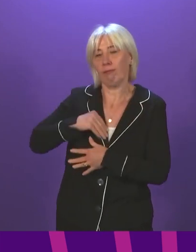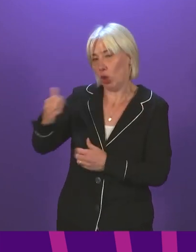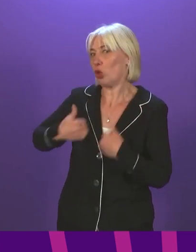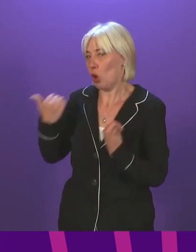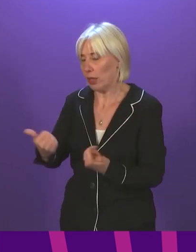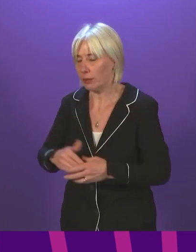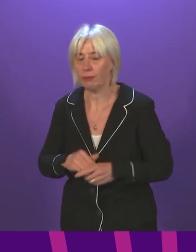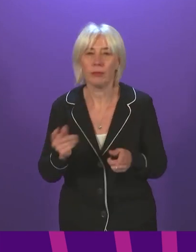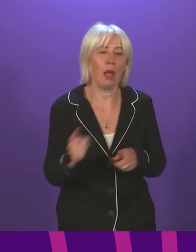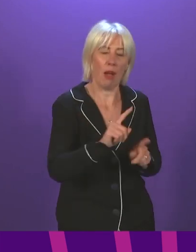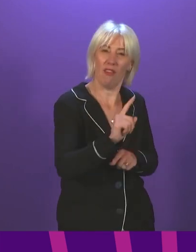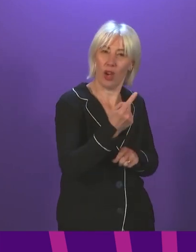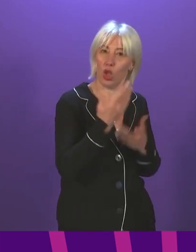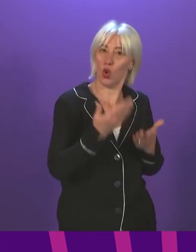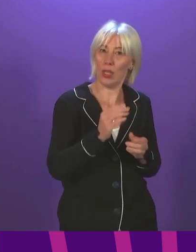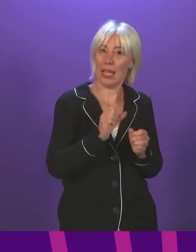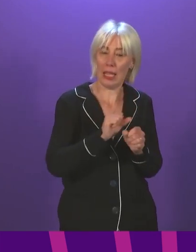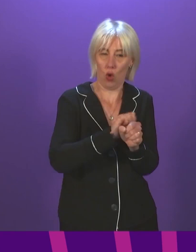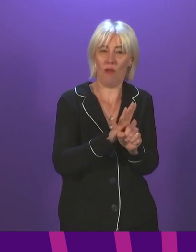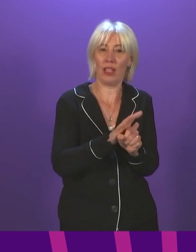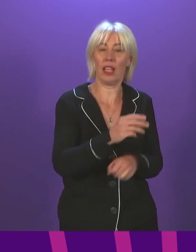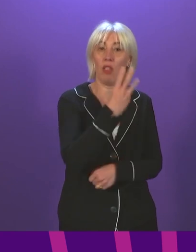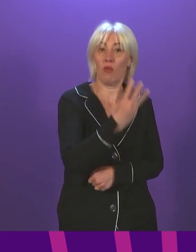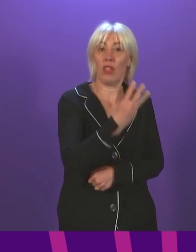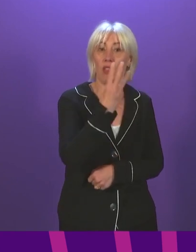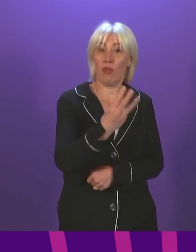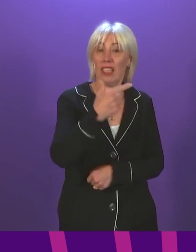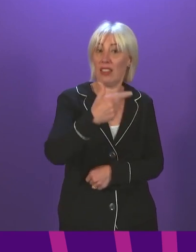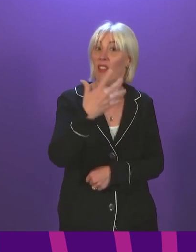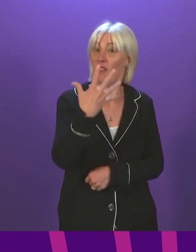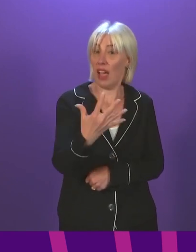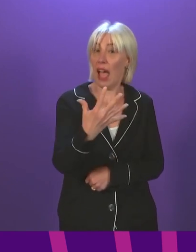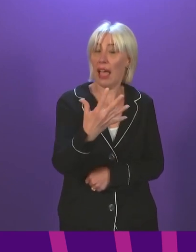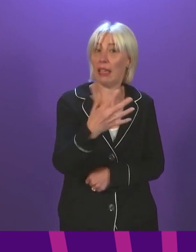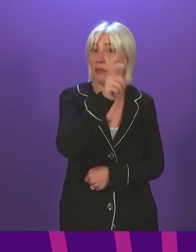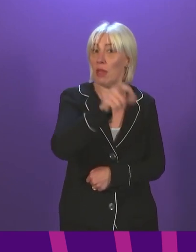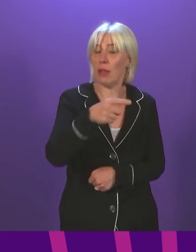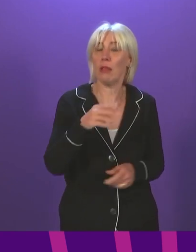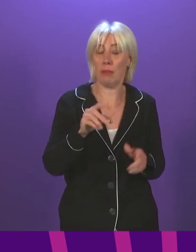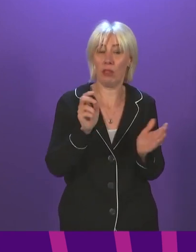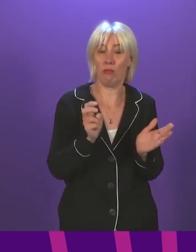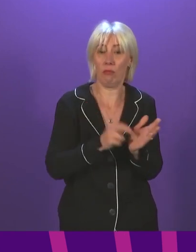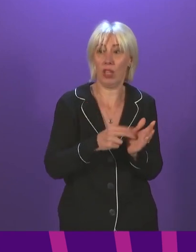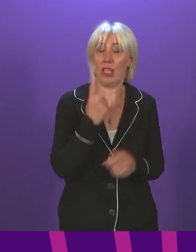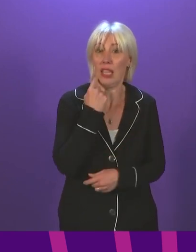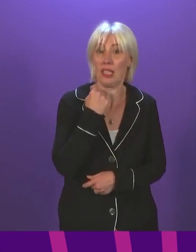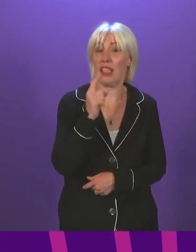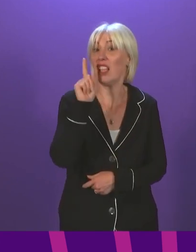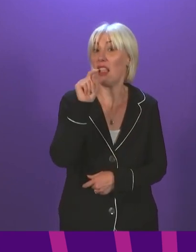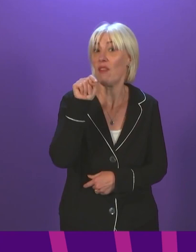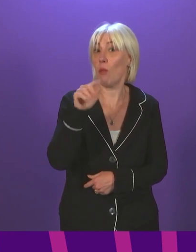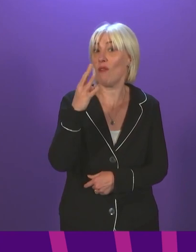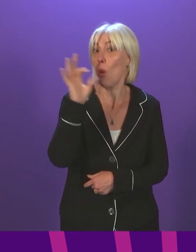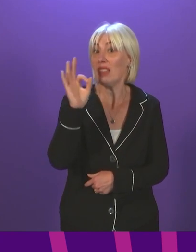Firstly, though, to recap on today's statistics, 3,375 cases were reported 11.4 per cent